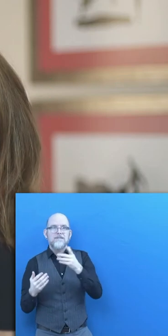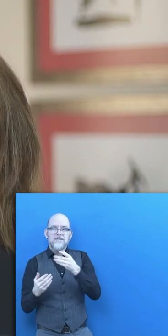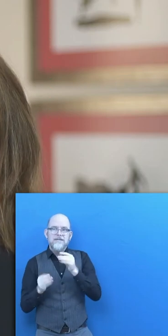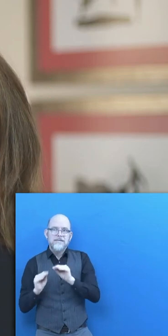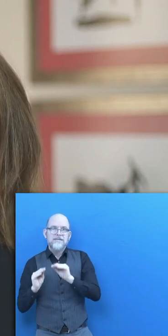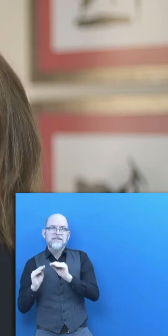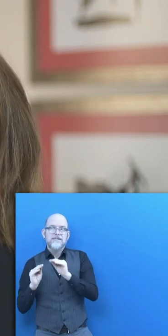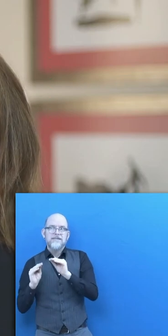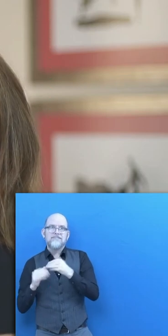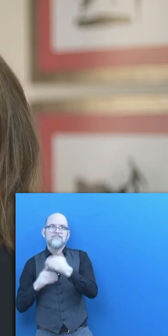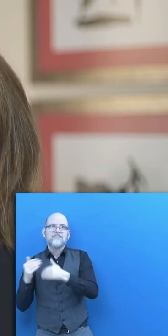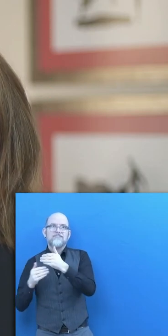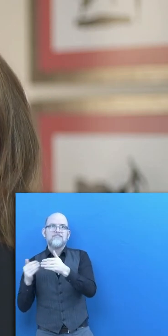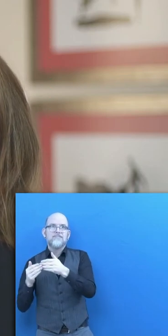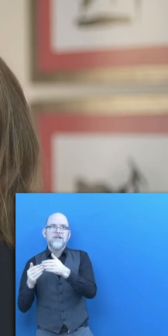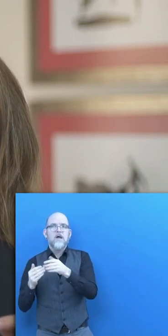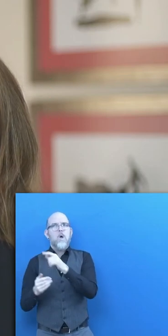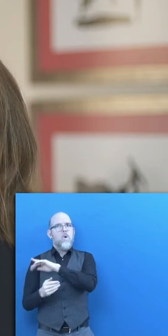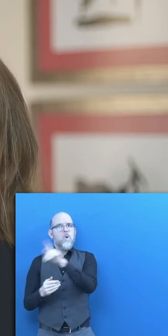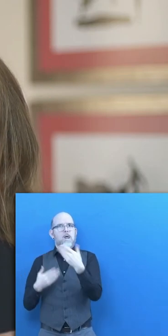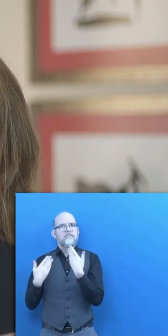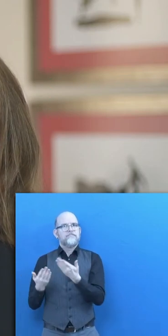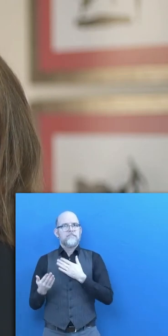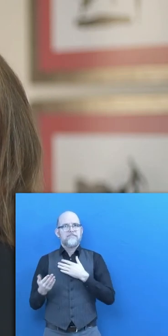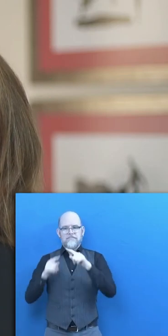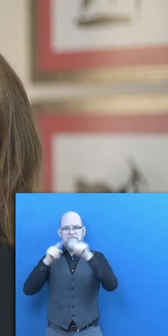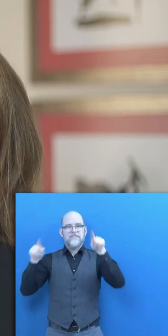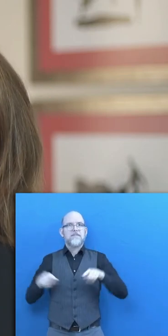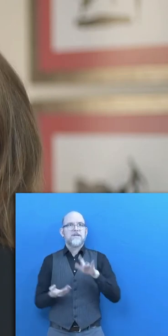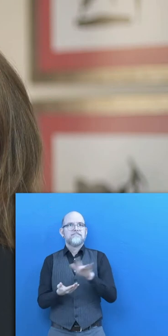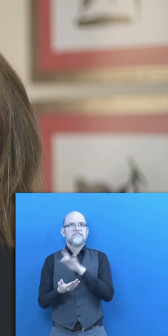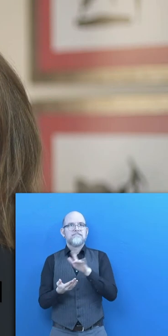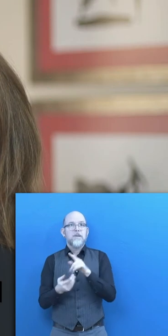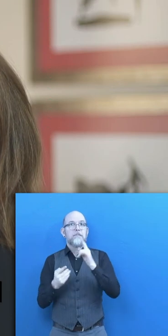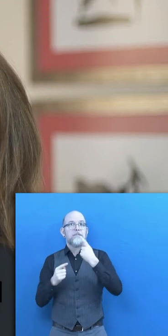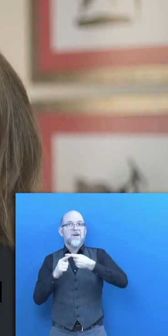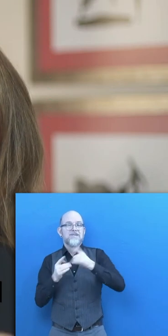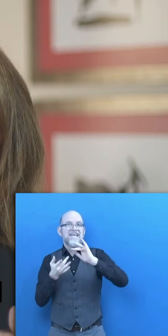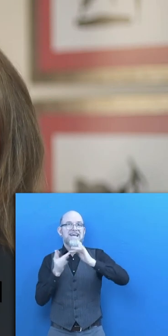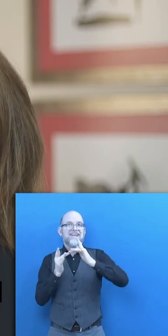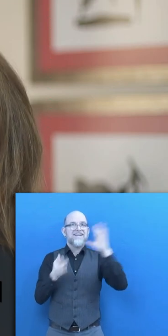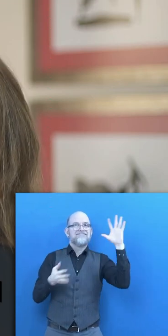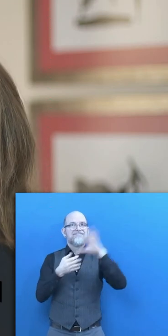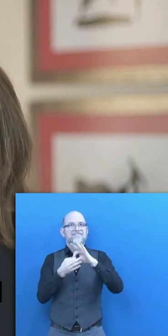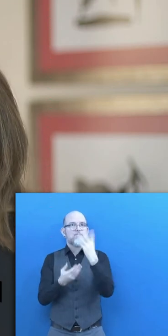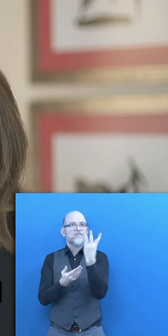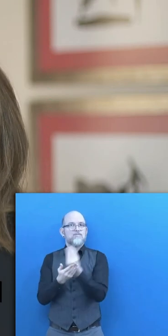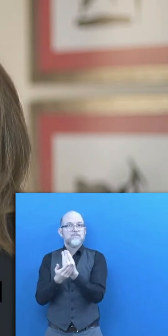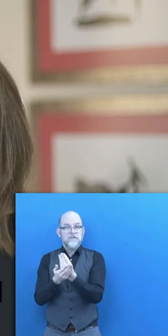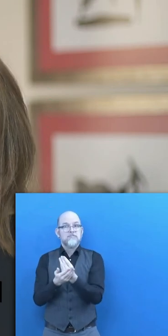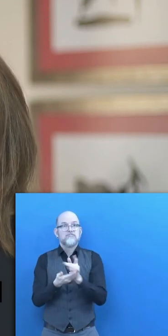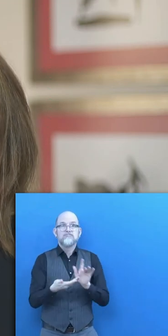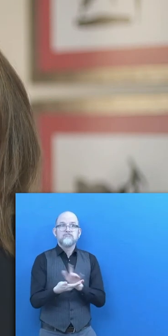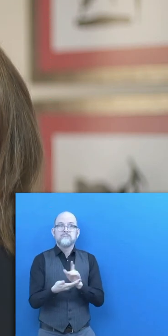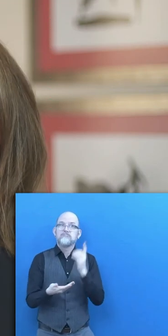Each student receives a tablet and a mobile internet connection. This is combined by constant